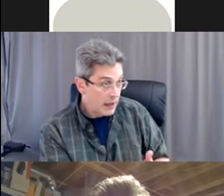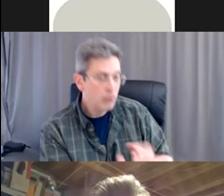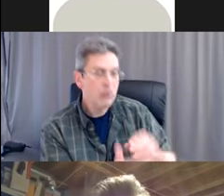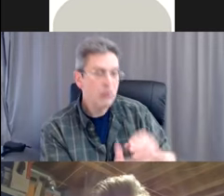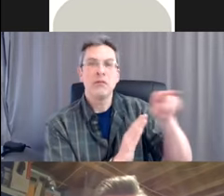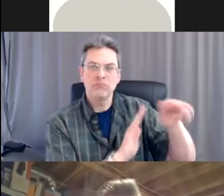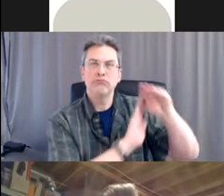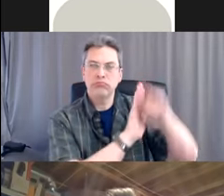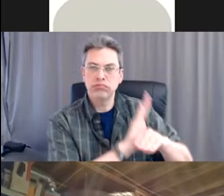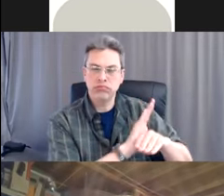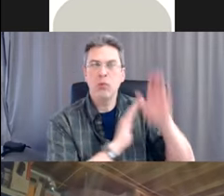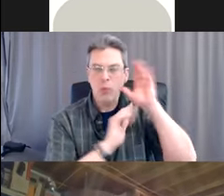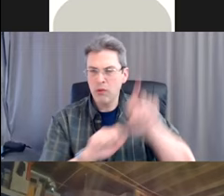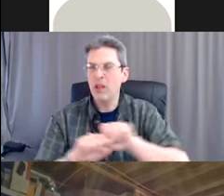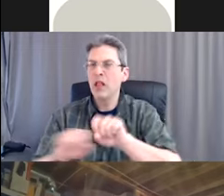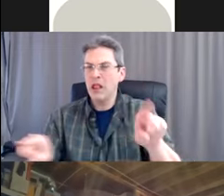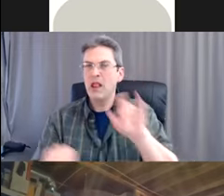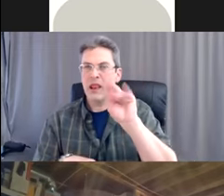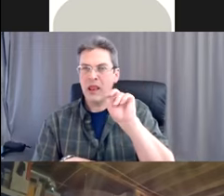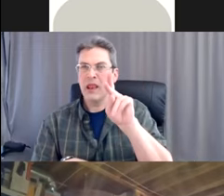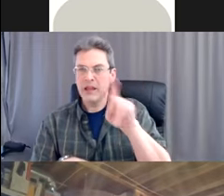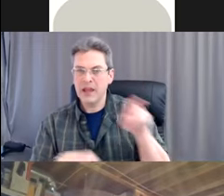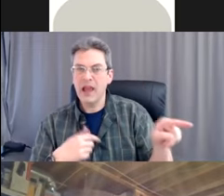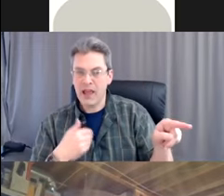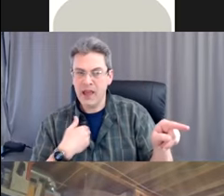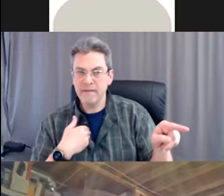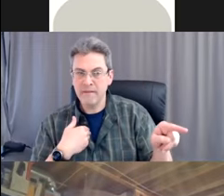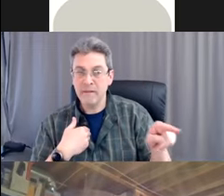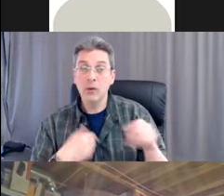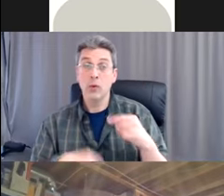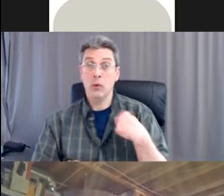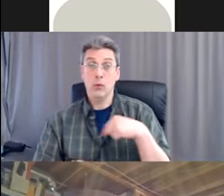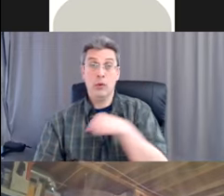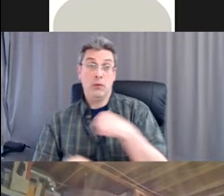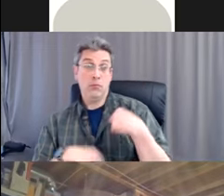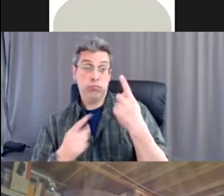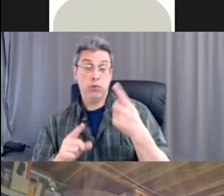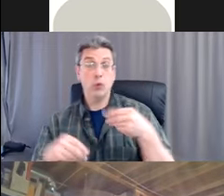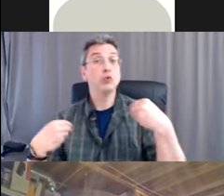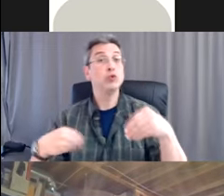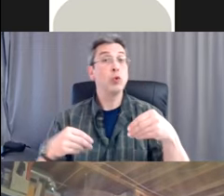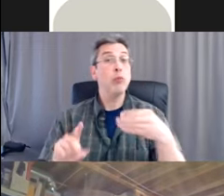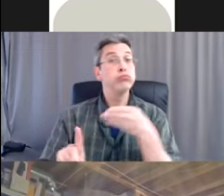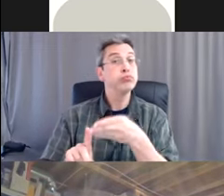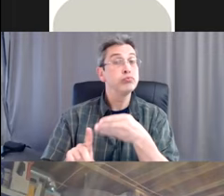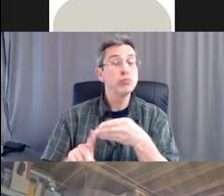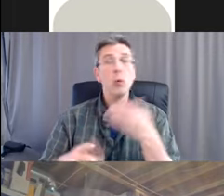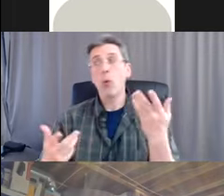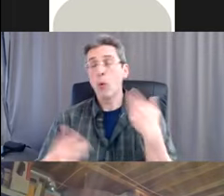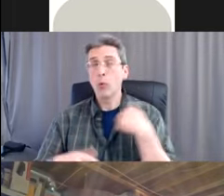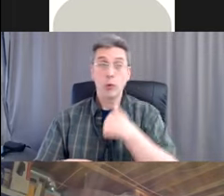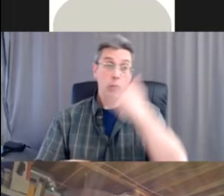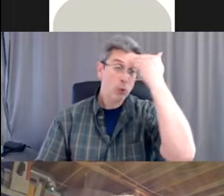there's also some stores that we've used. Or, uh, are aware of. Uh,